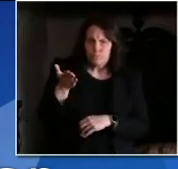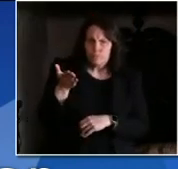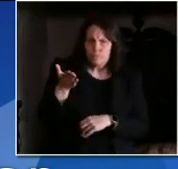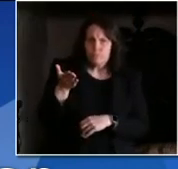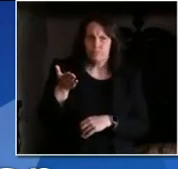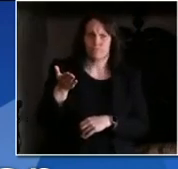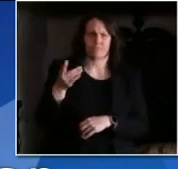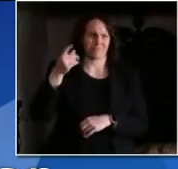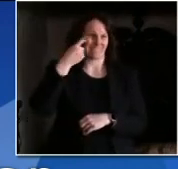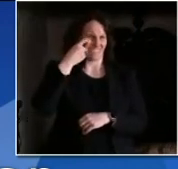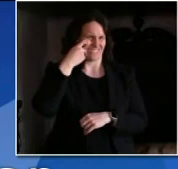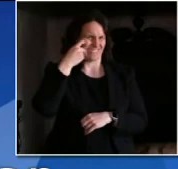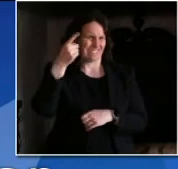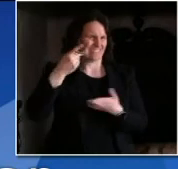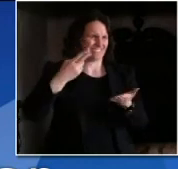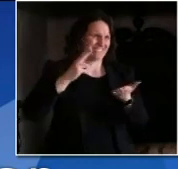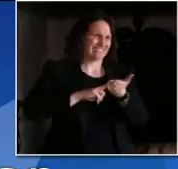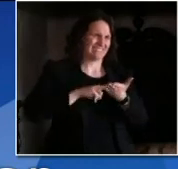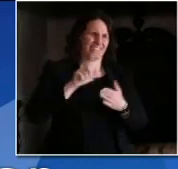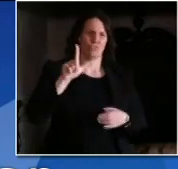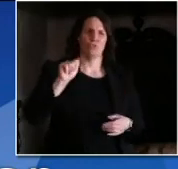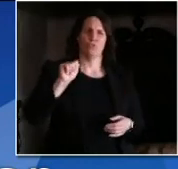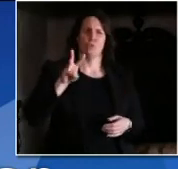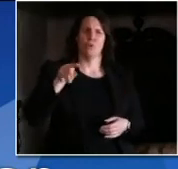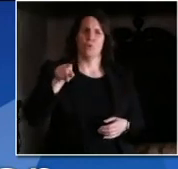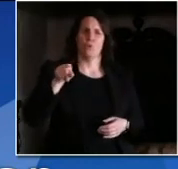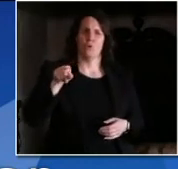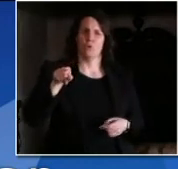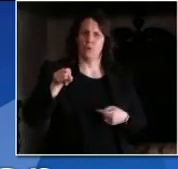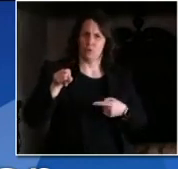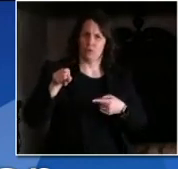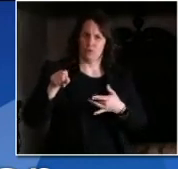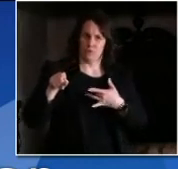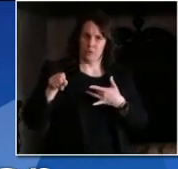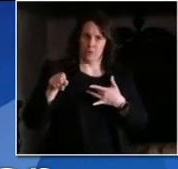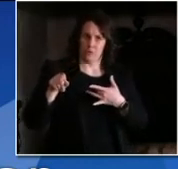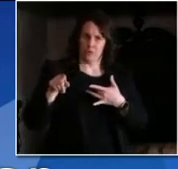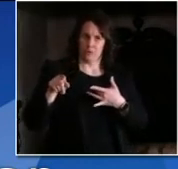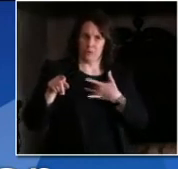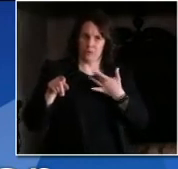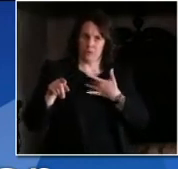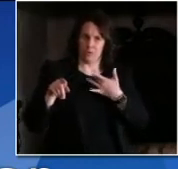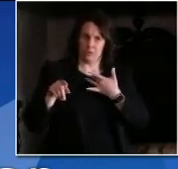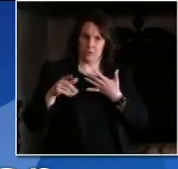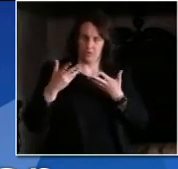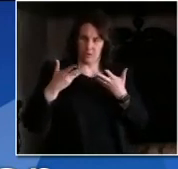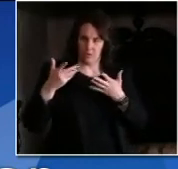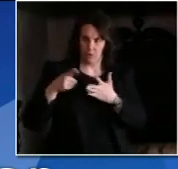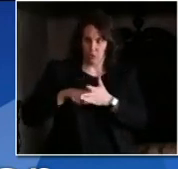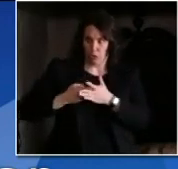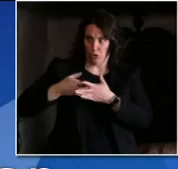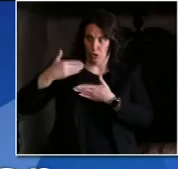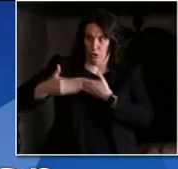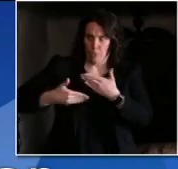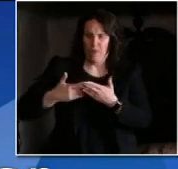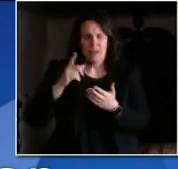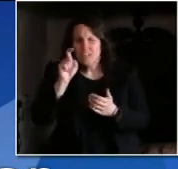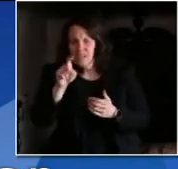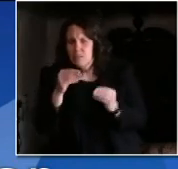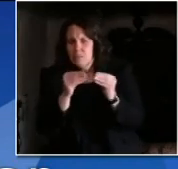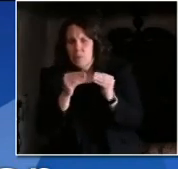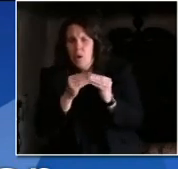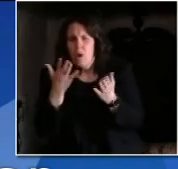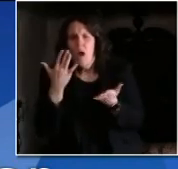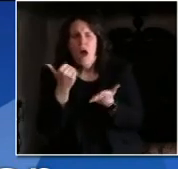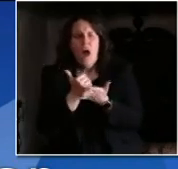mentioned that you felt it was a start that was much more needed can you enumerate some of the specific things that you would like to see in